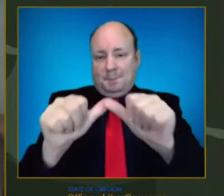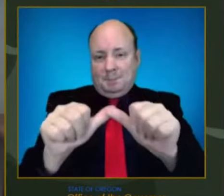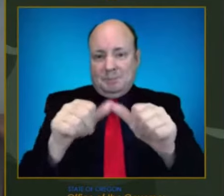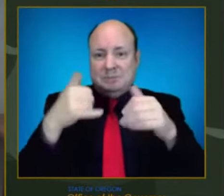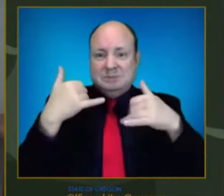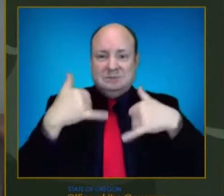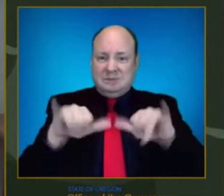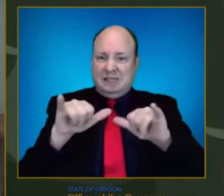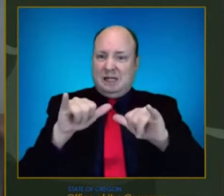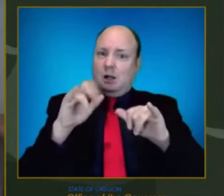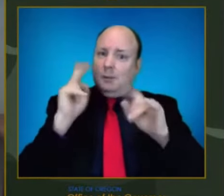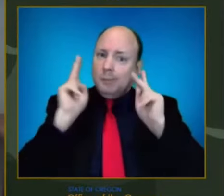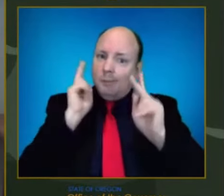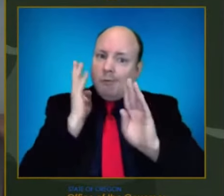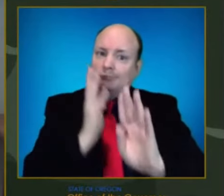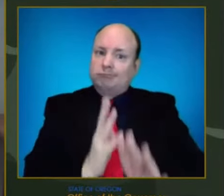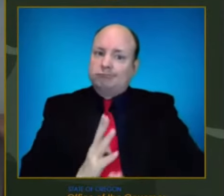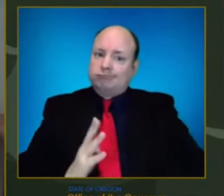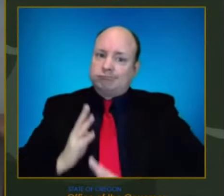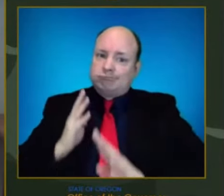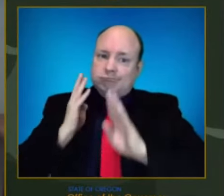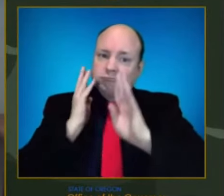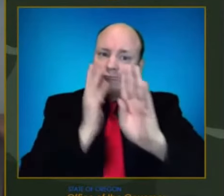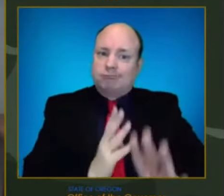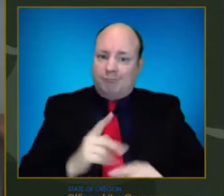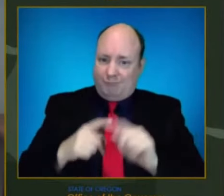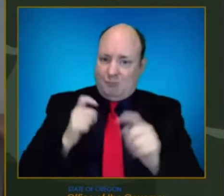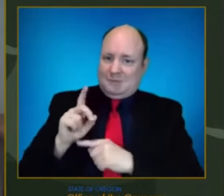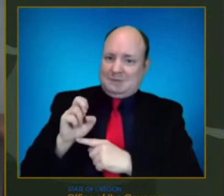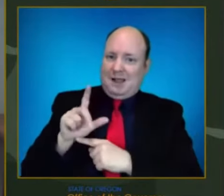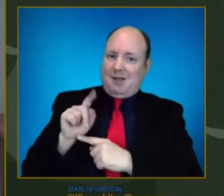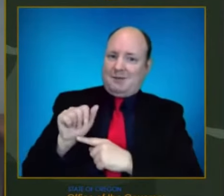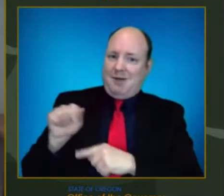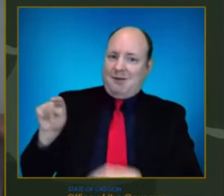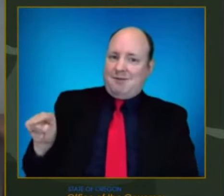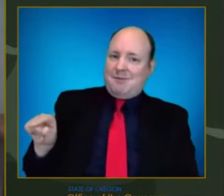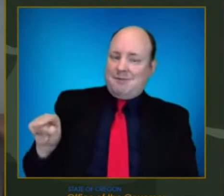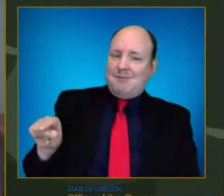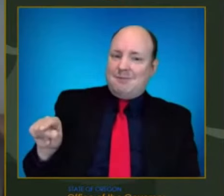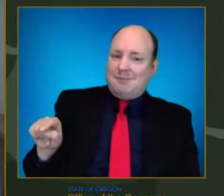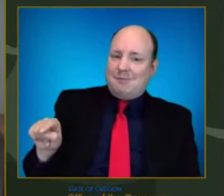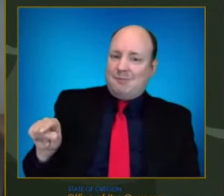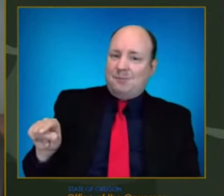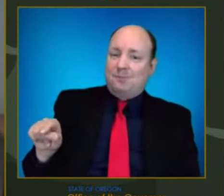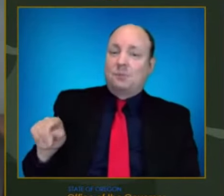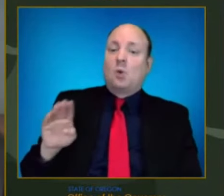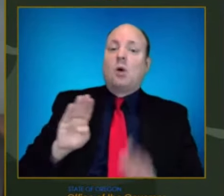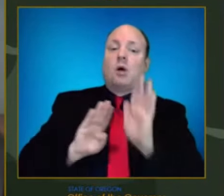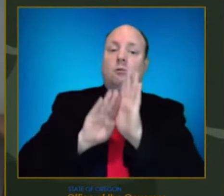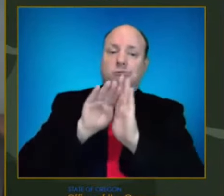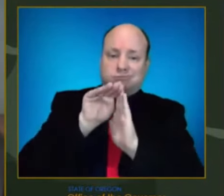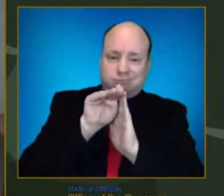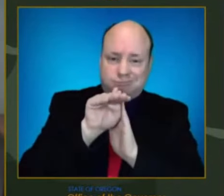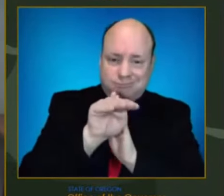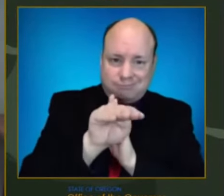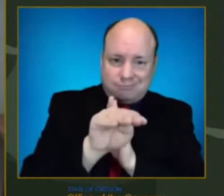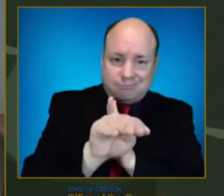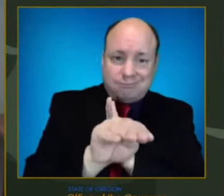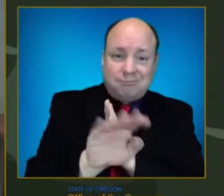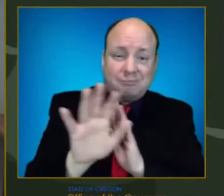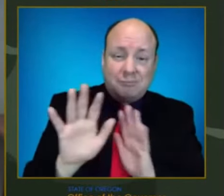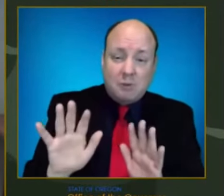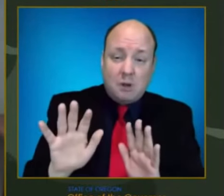with Delta. And we have not come down from our high point in Delta